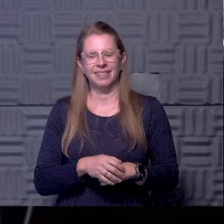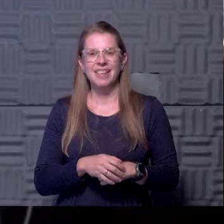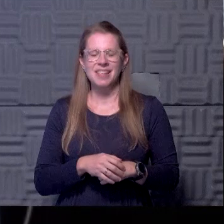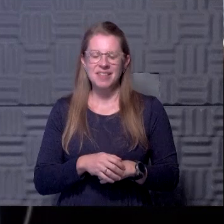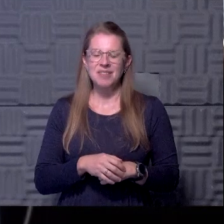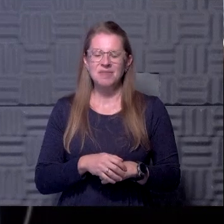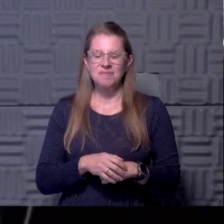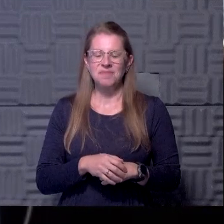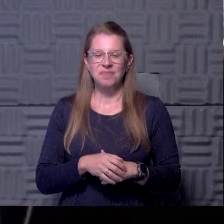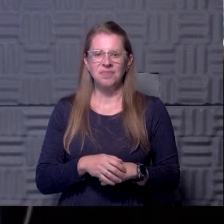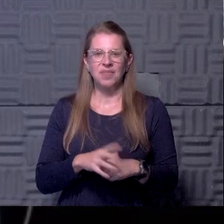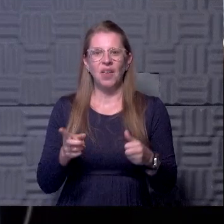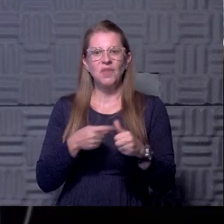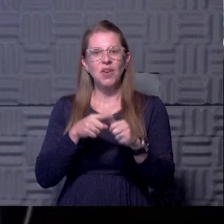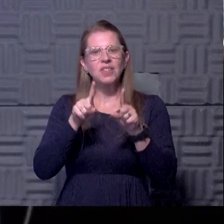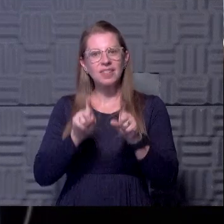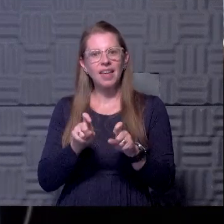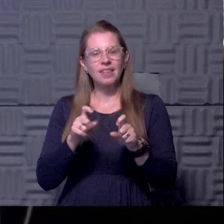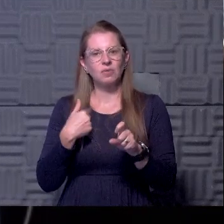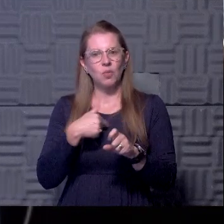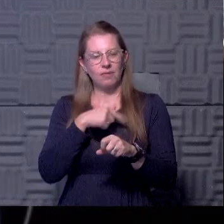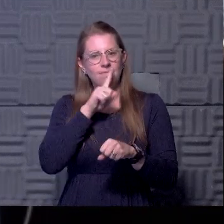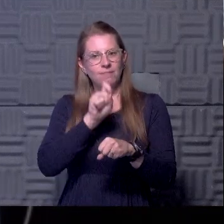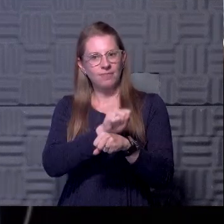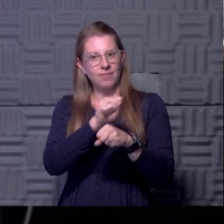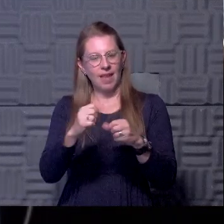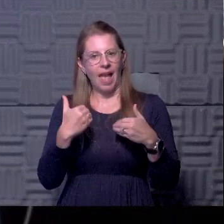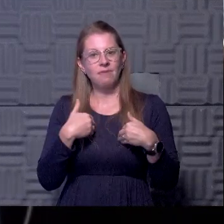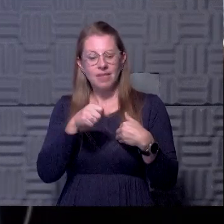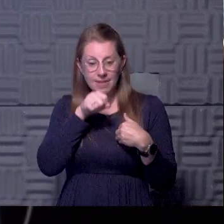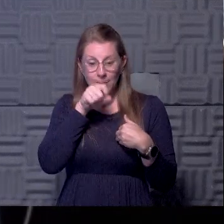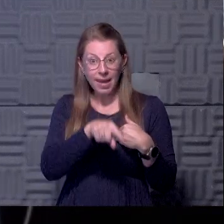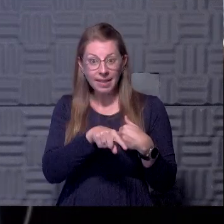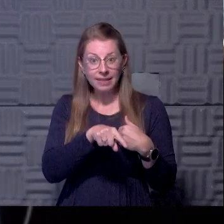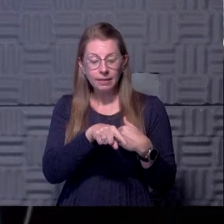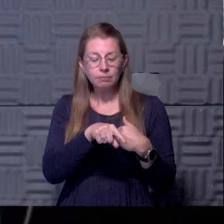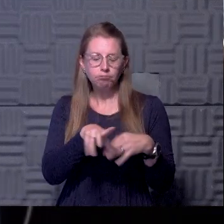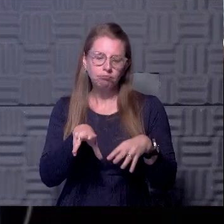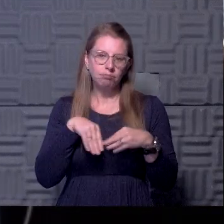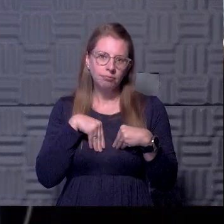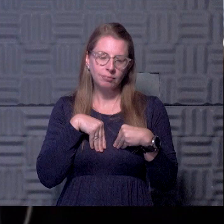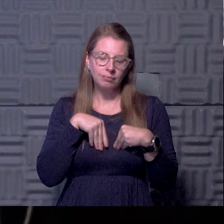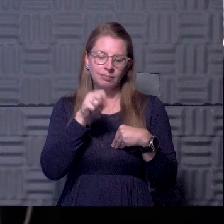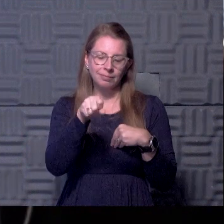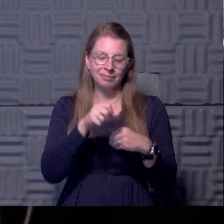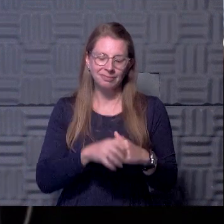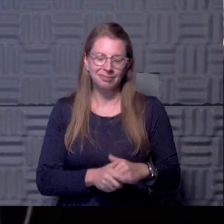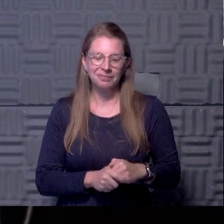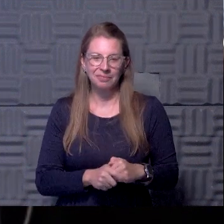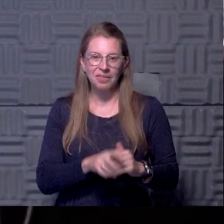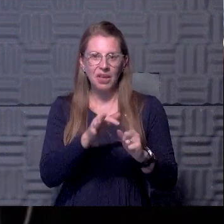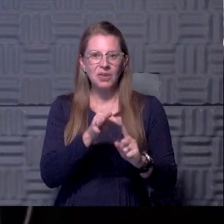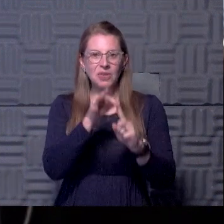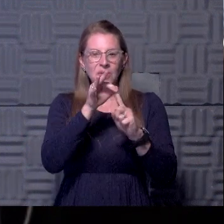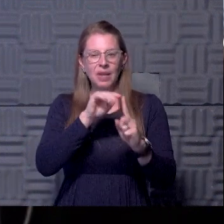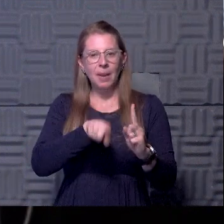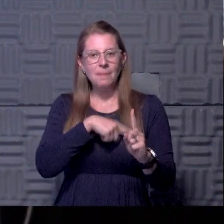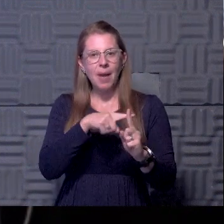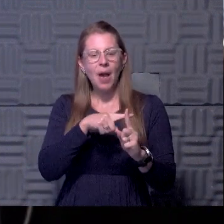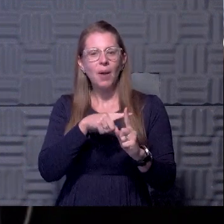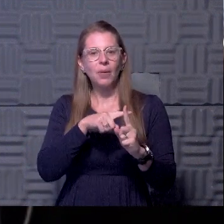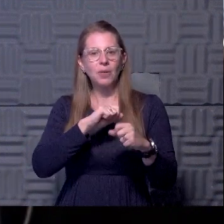is. This is one of the first tests that we've actually had where spit is an accepted matrix. It's one of the unique things about coronavirus